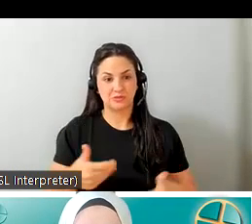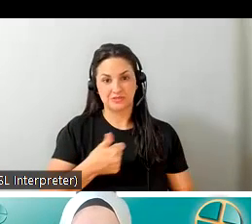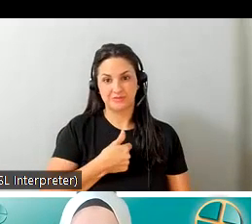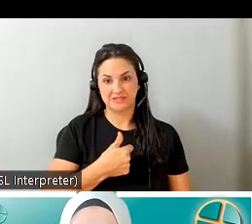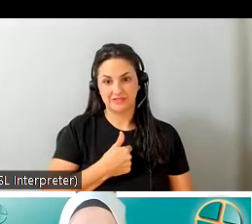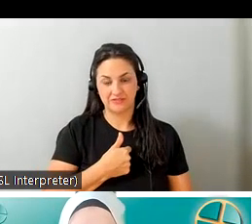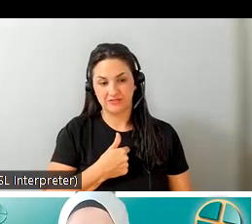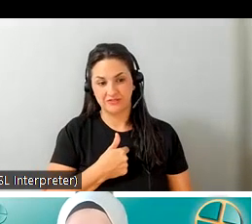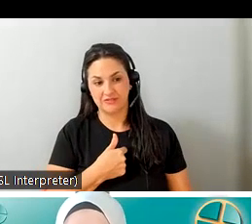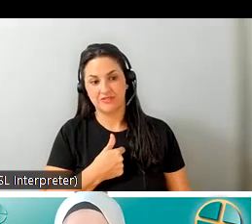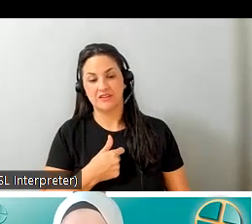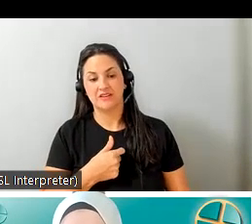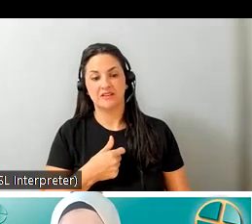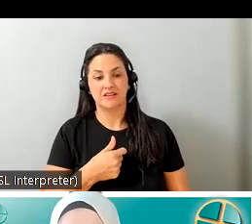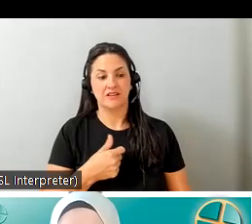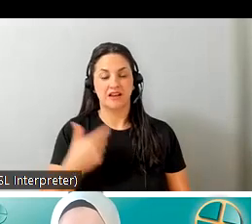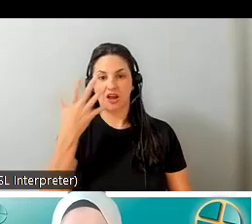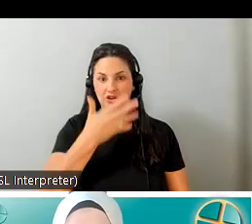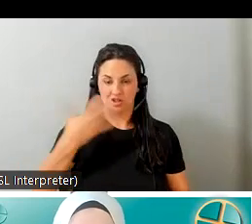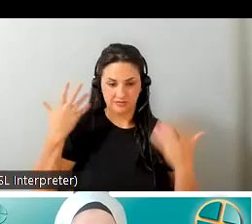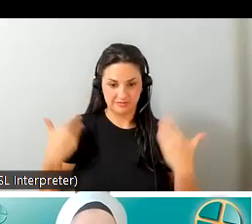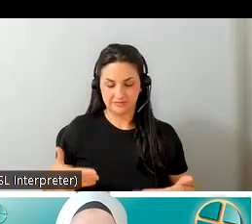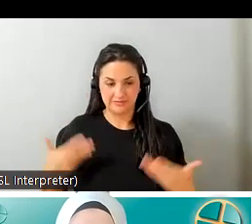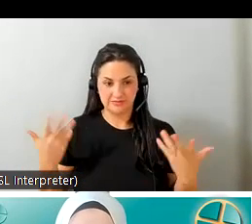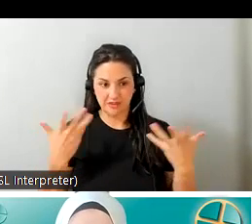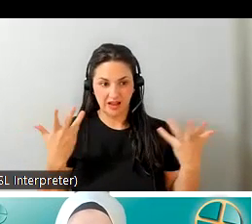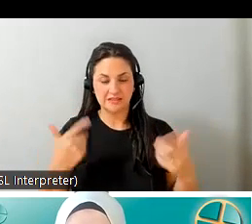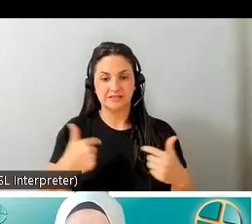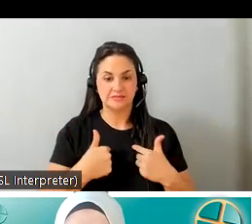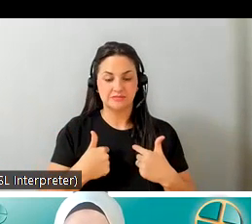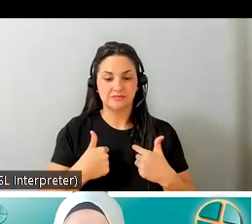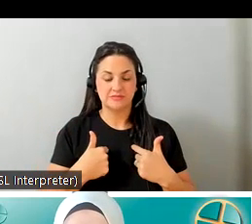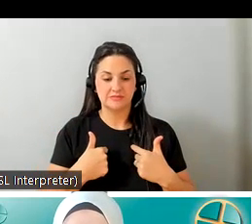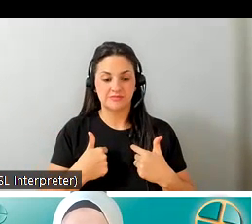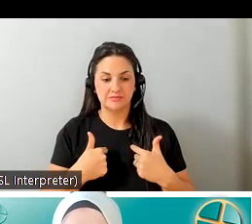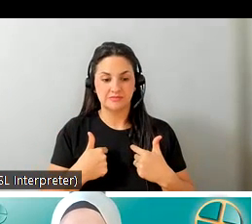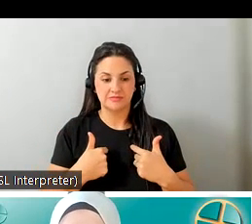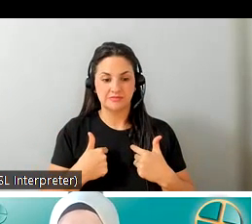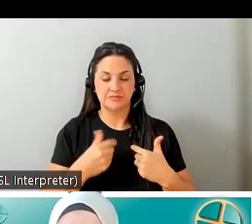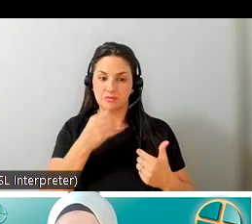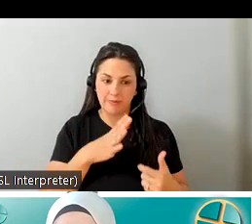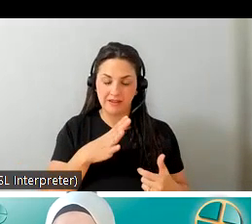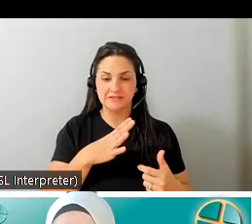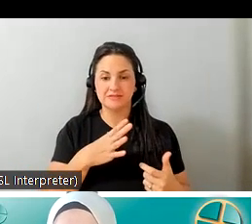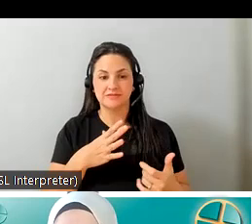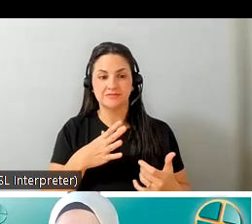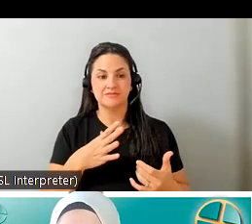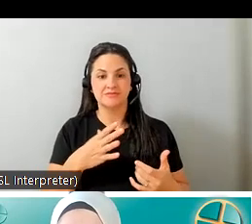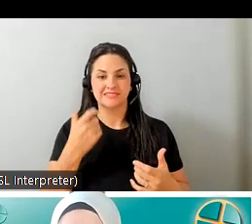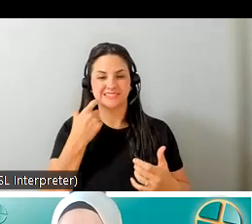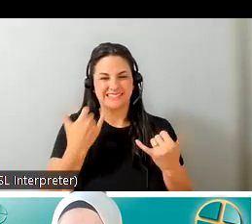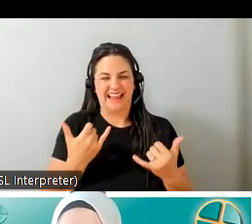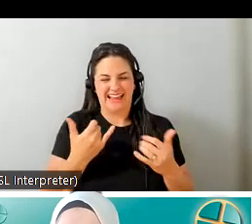um how i look visually is i'm a woman just crossed over into my